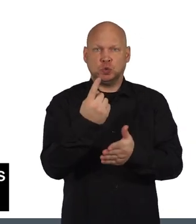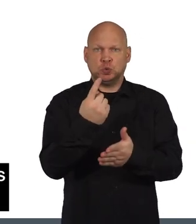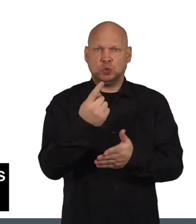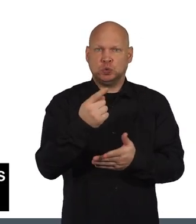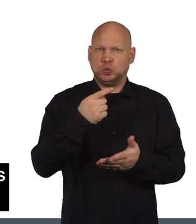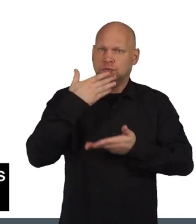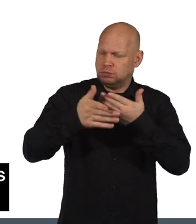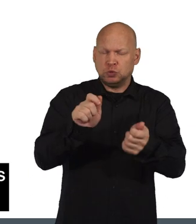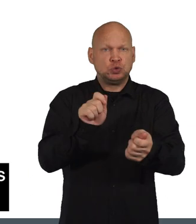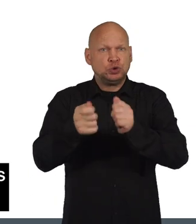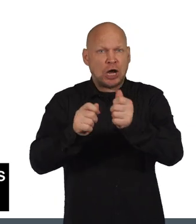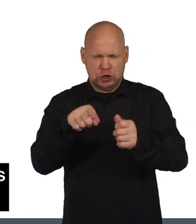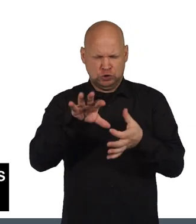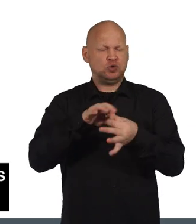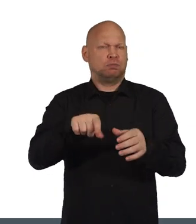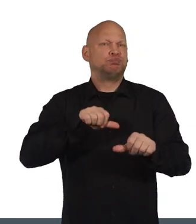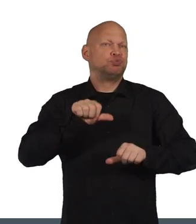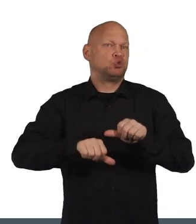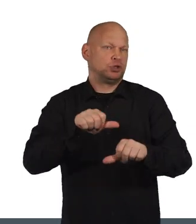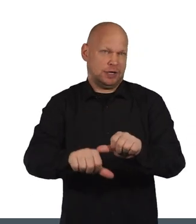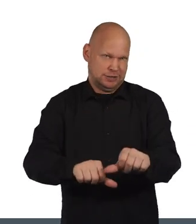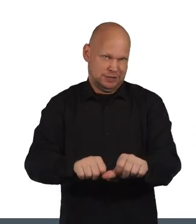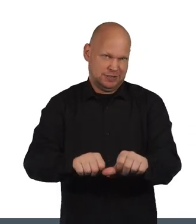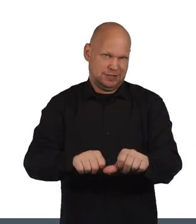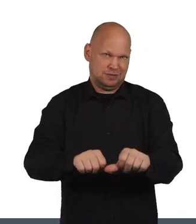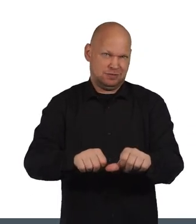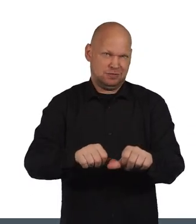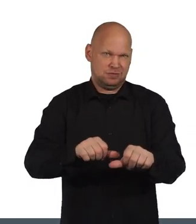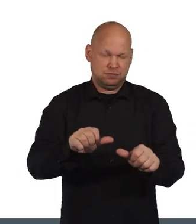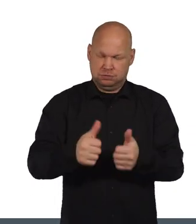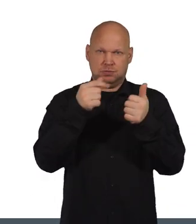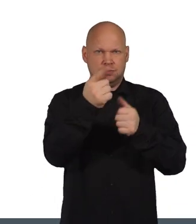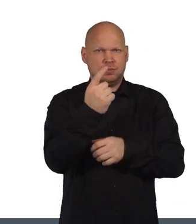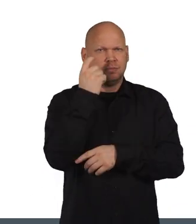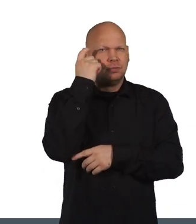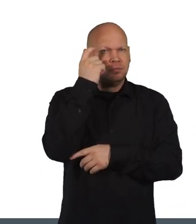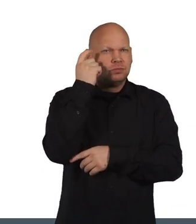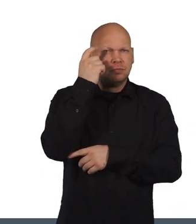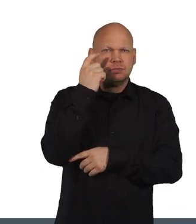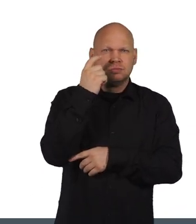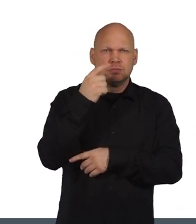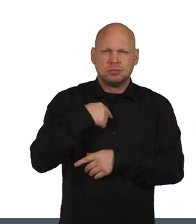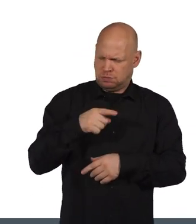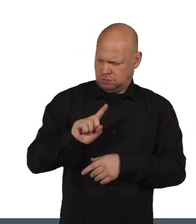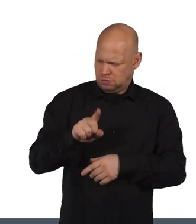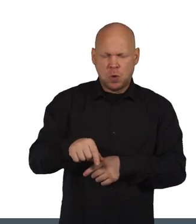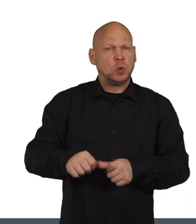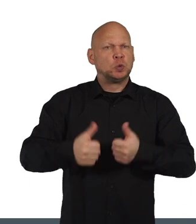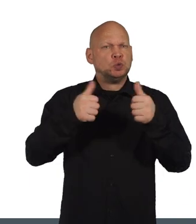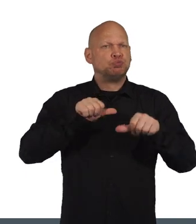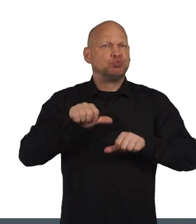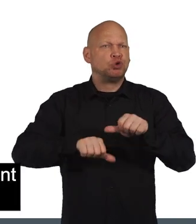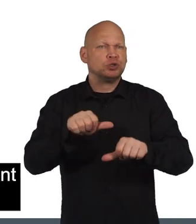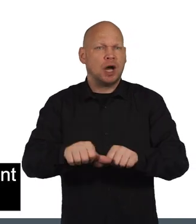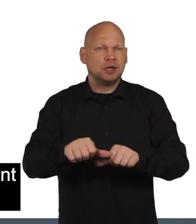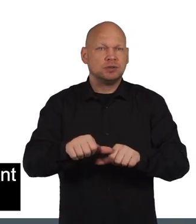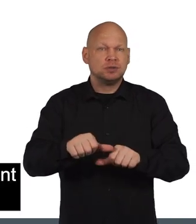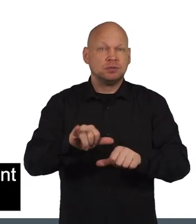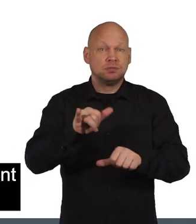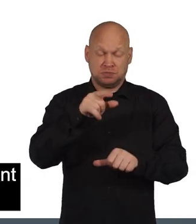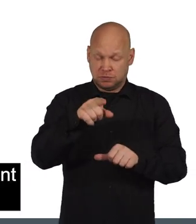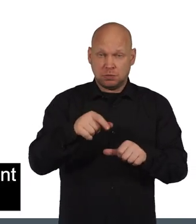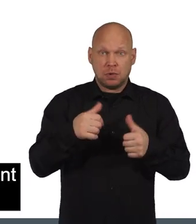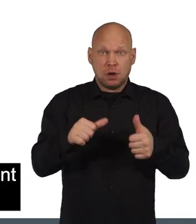suggest changes to any new process. It will be good for you to think about what makes a good process, and